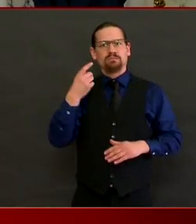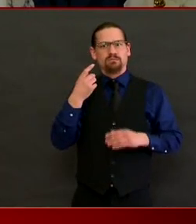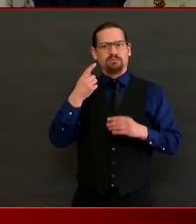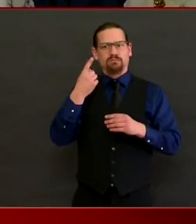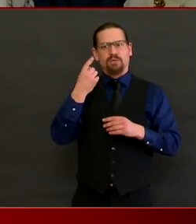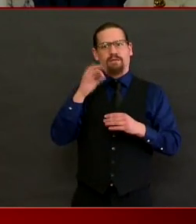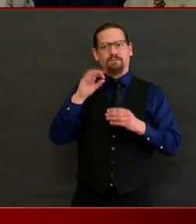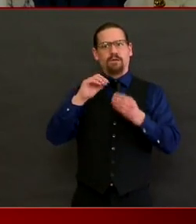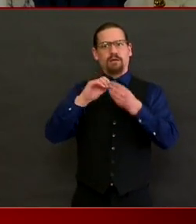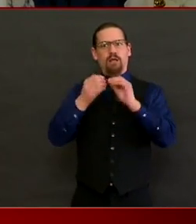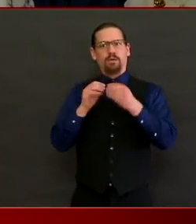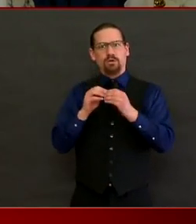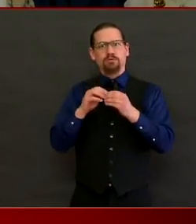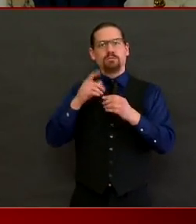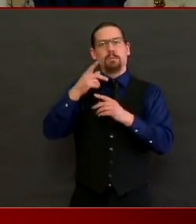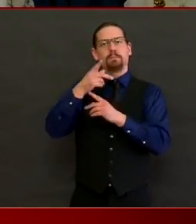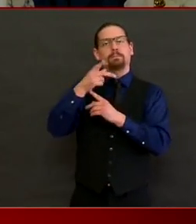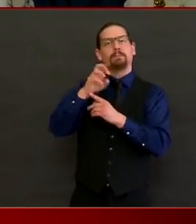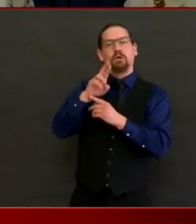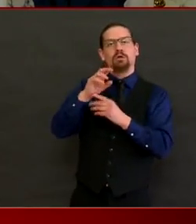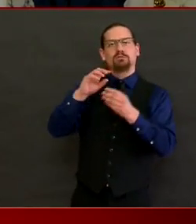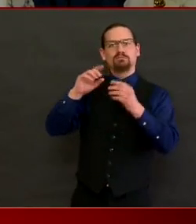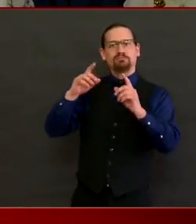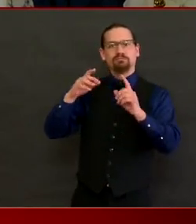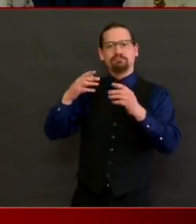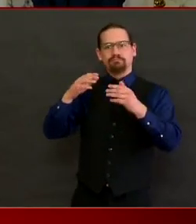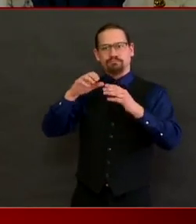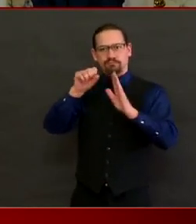response strategy to help save more lives?